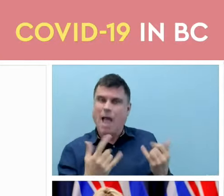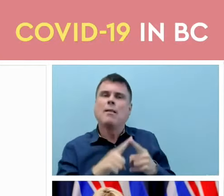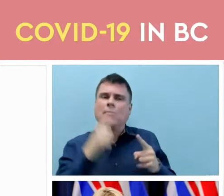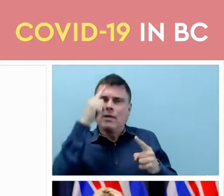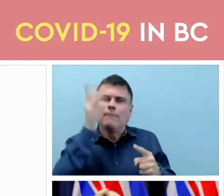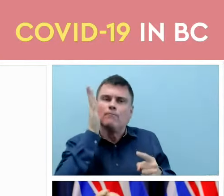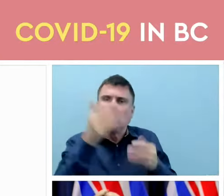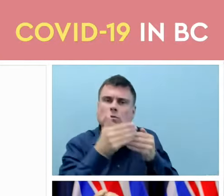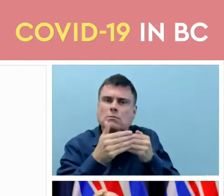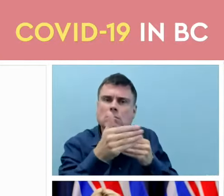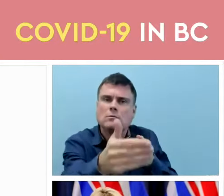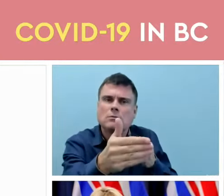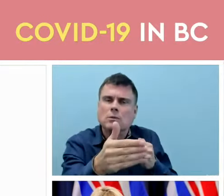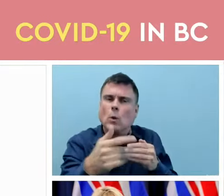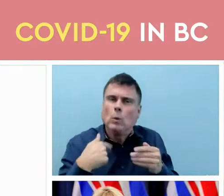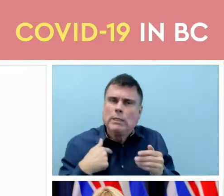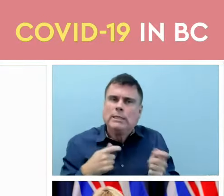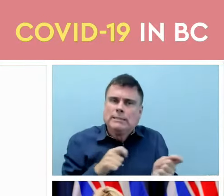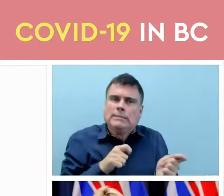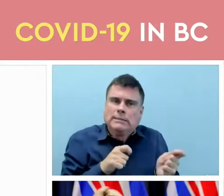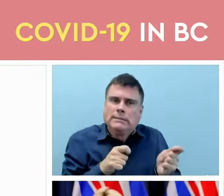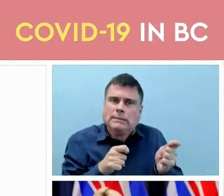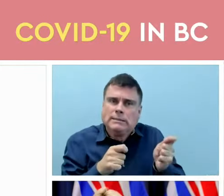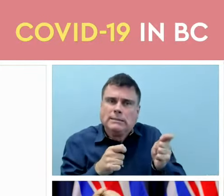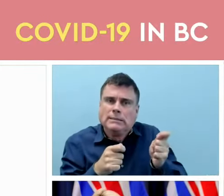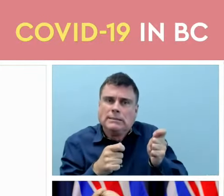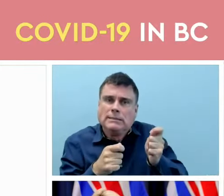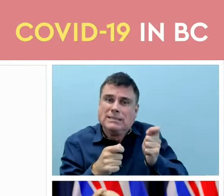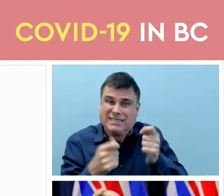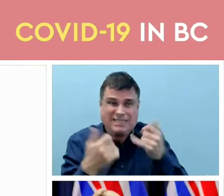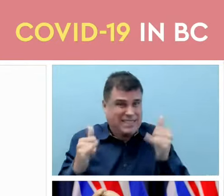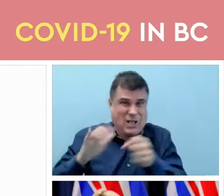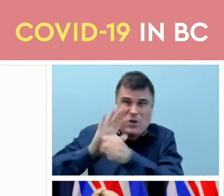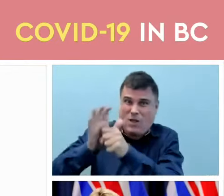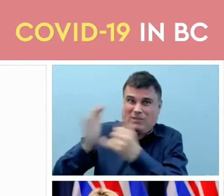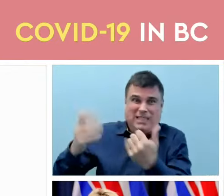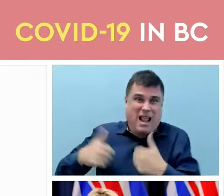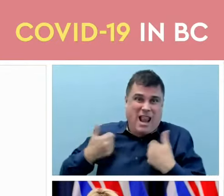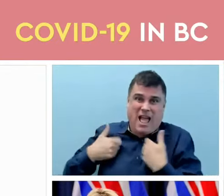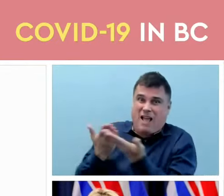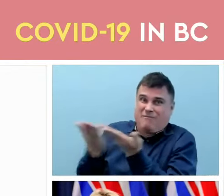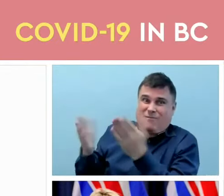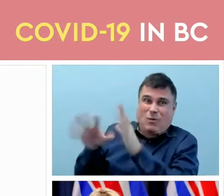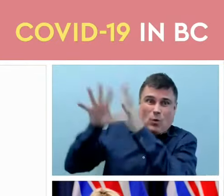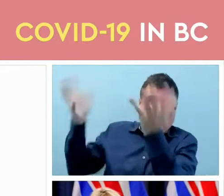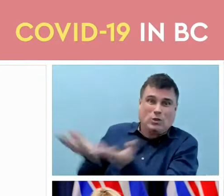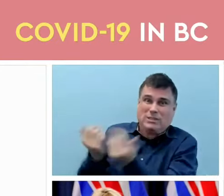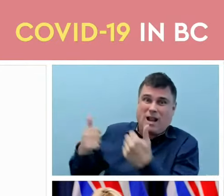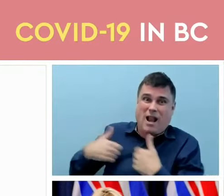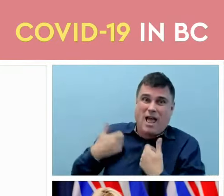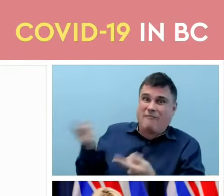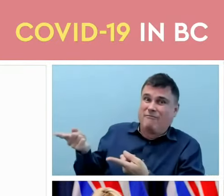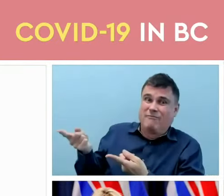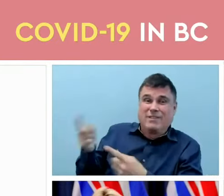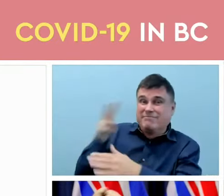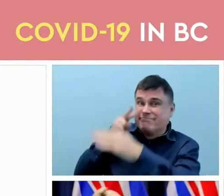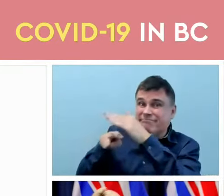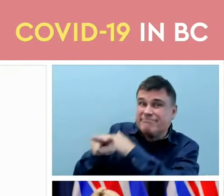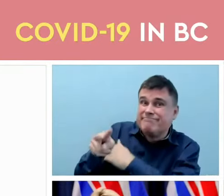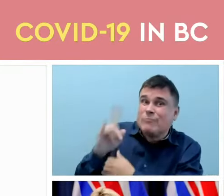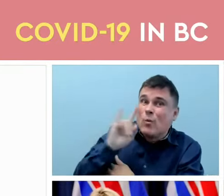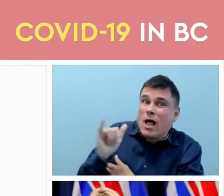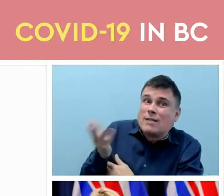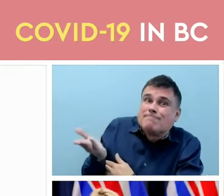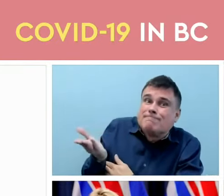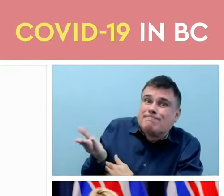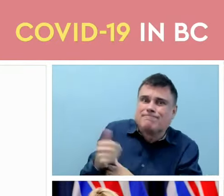pandemic, and we still have a lot of uncertainty of what's coming next. People who don't have the protection that vaccine